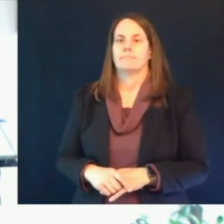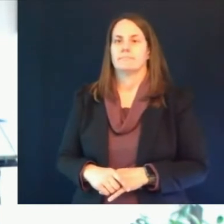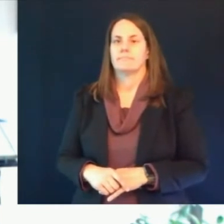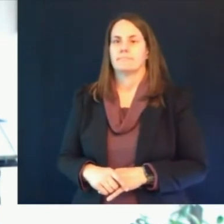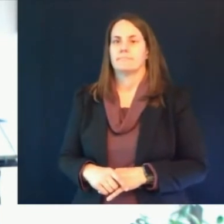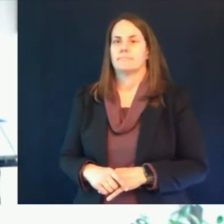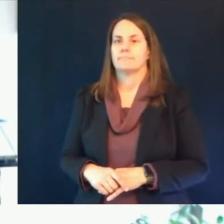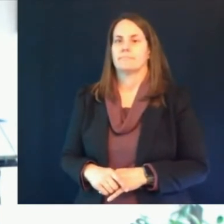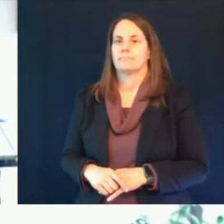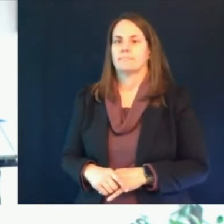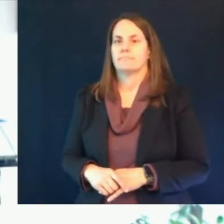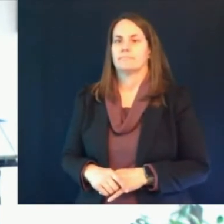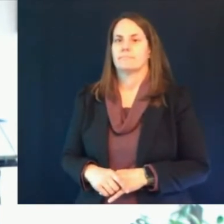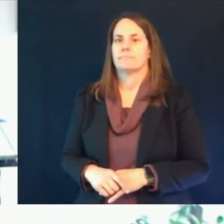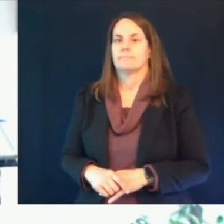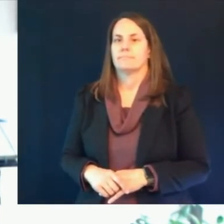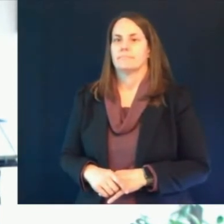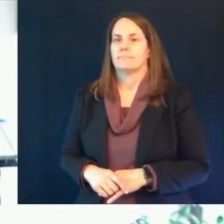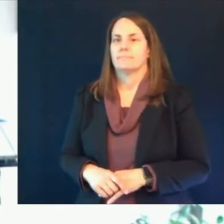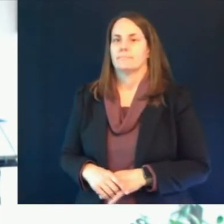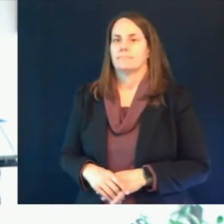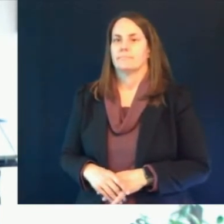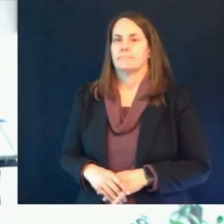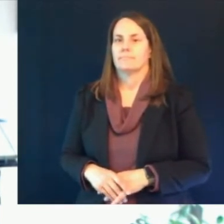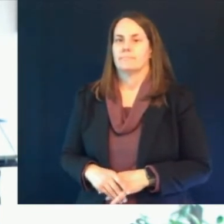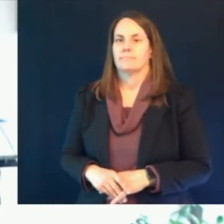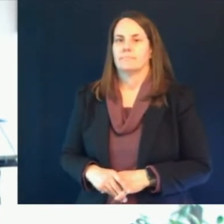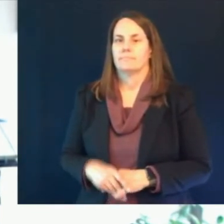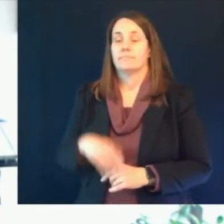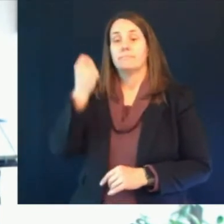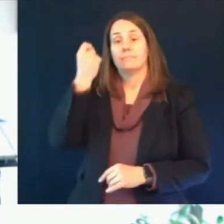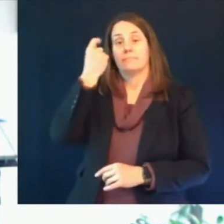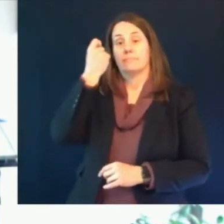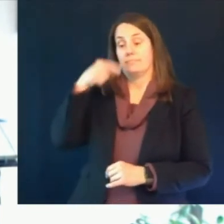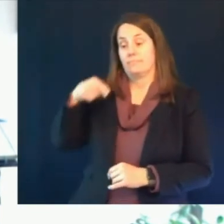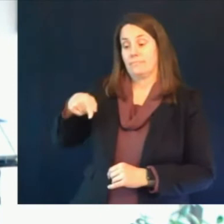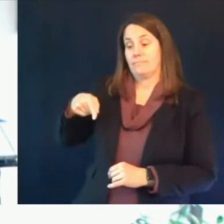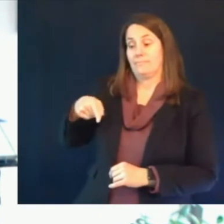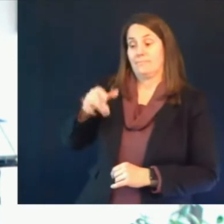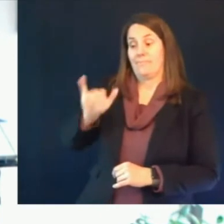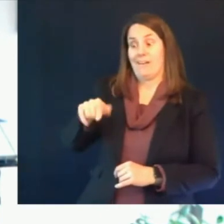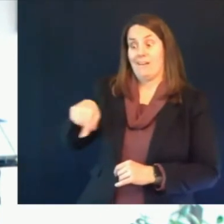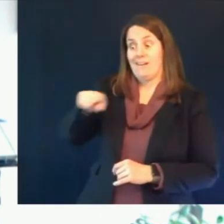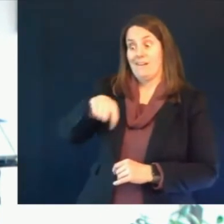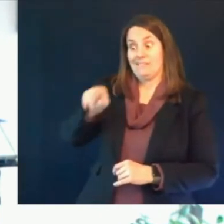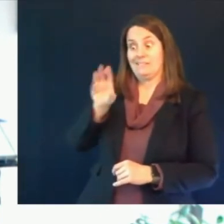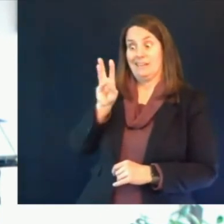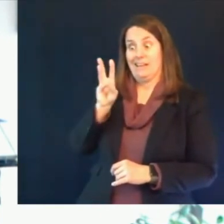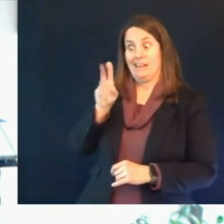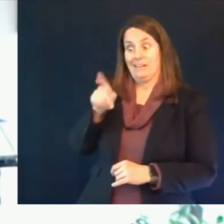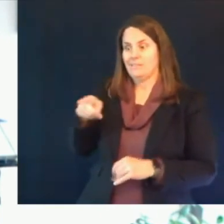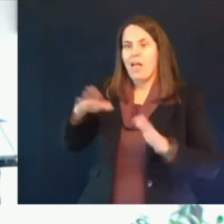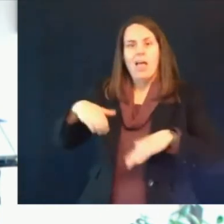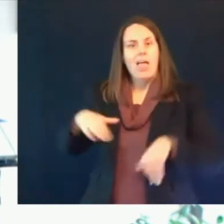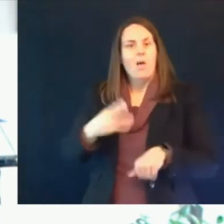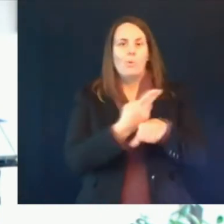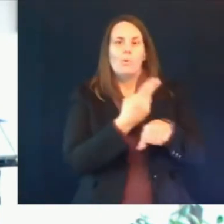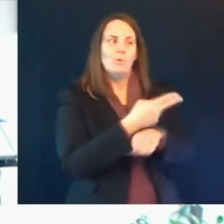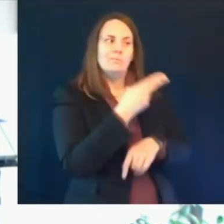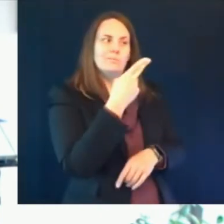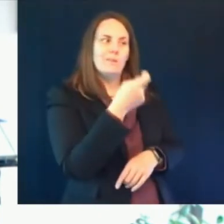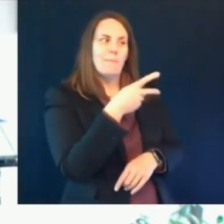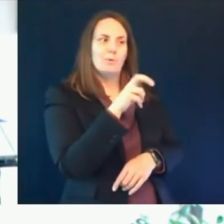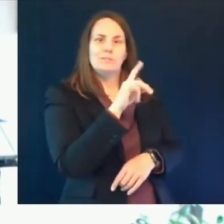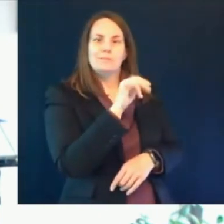exposure to heparin um but the the the findings meaning the immune what